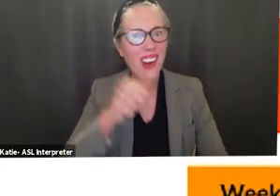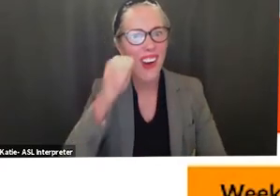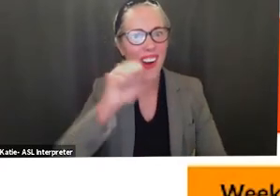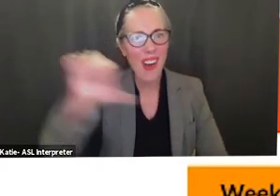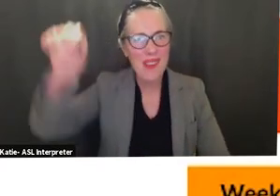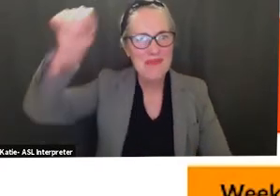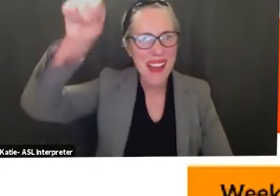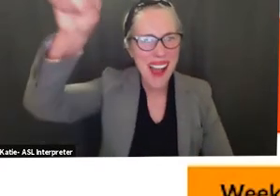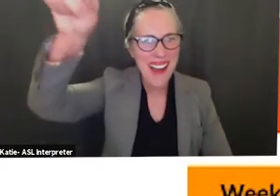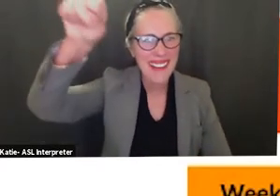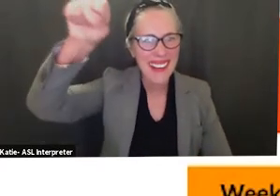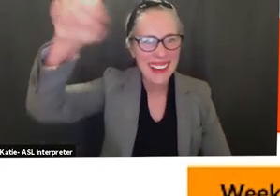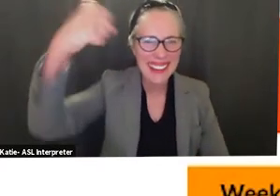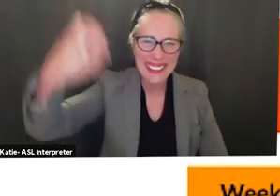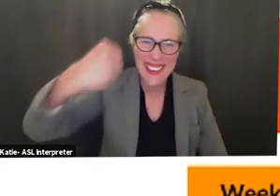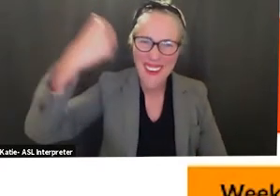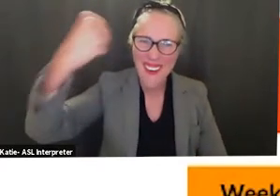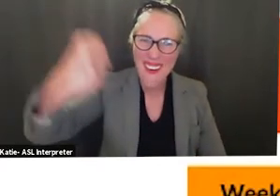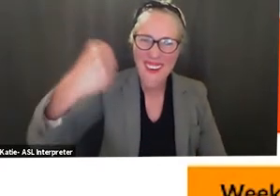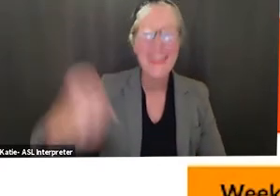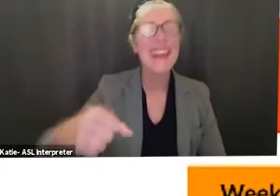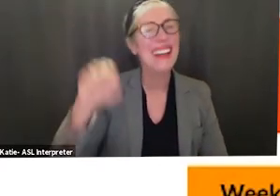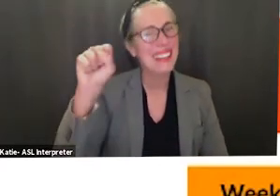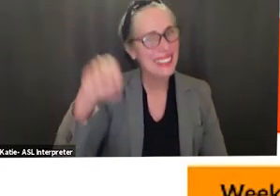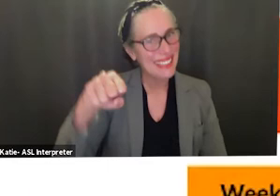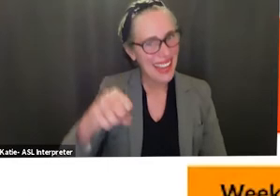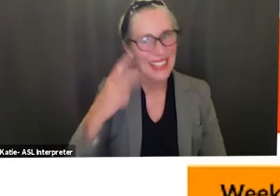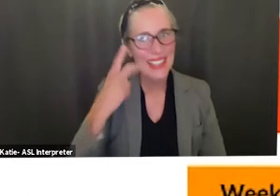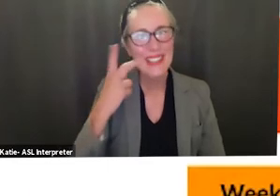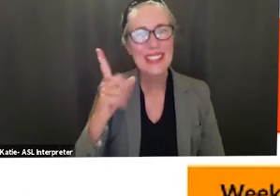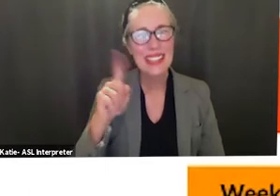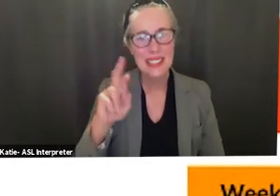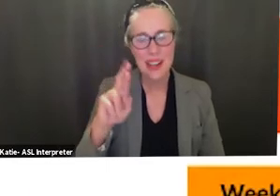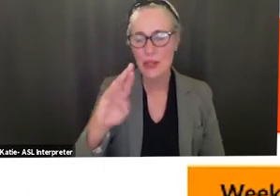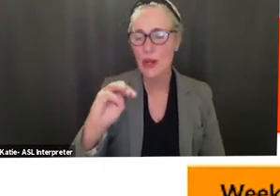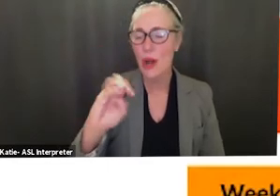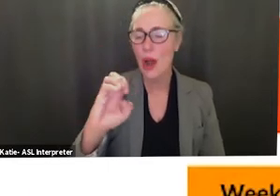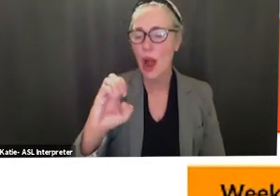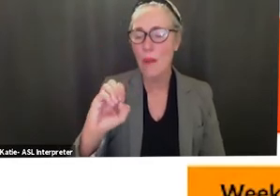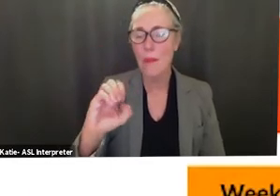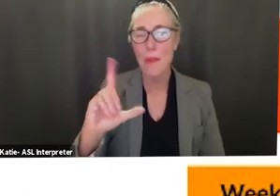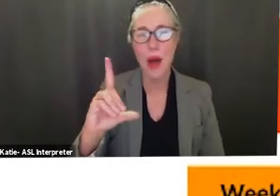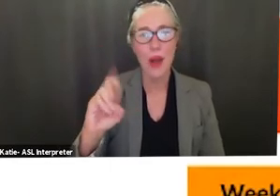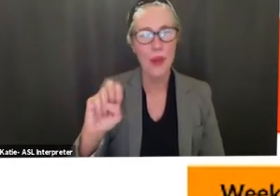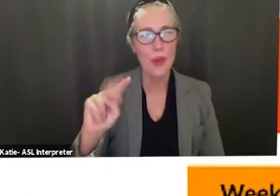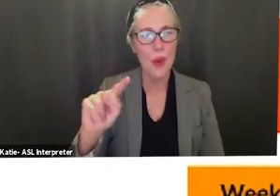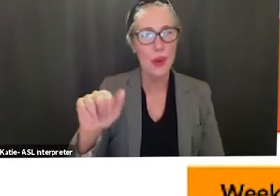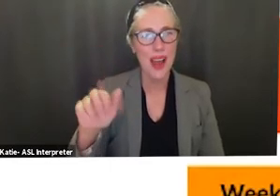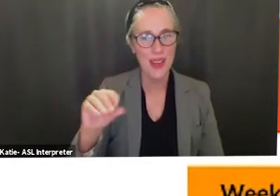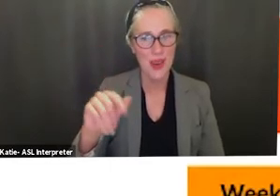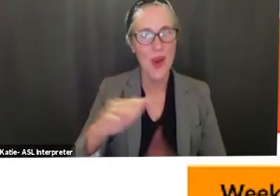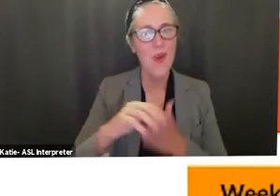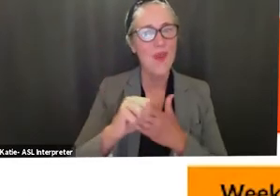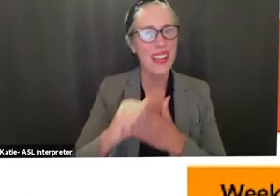um and as you can see uh dr maldonado will be uh uh leading us on that first day of